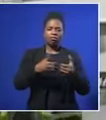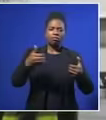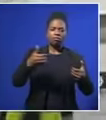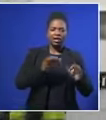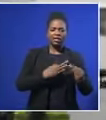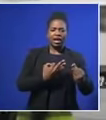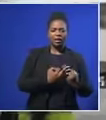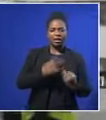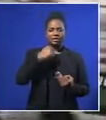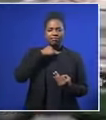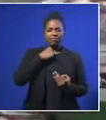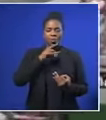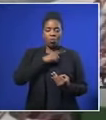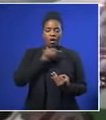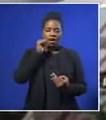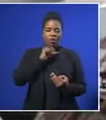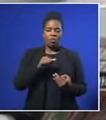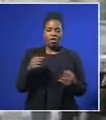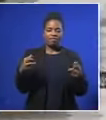ones as a result of that conflict.